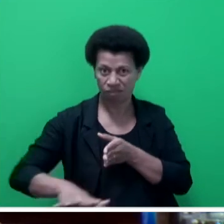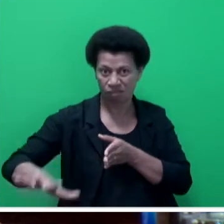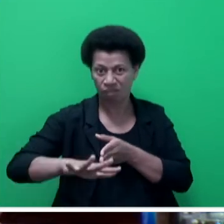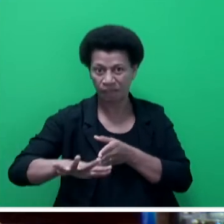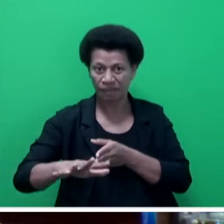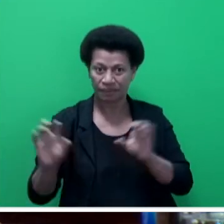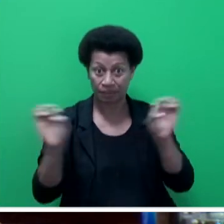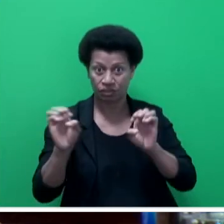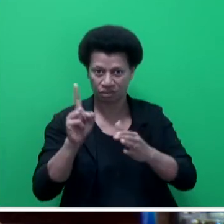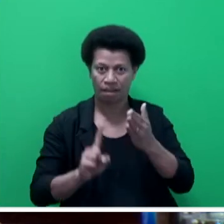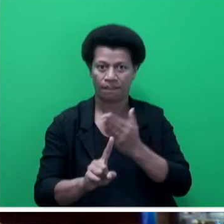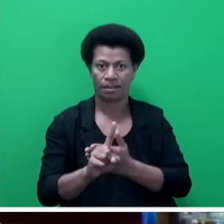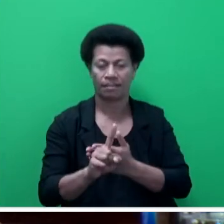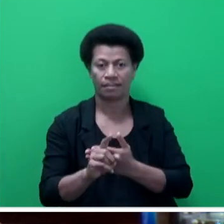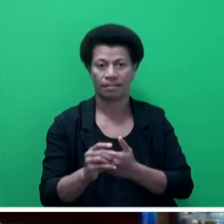emergency.